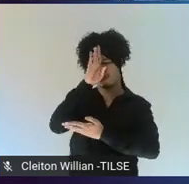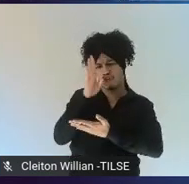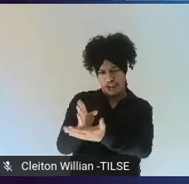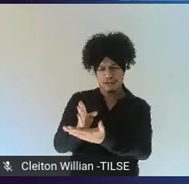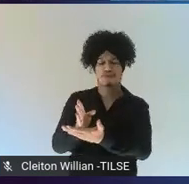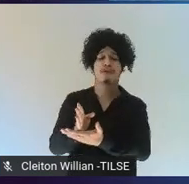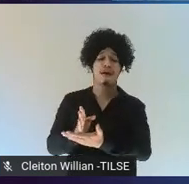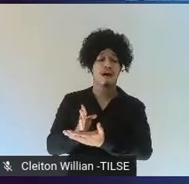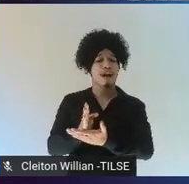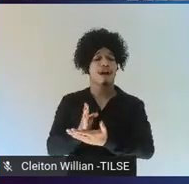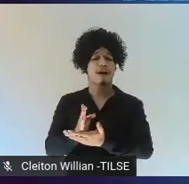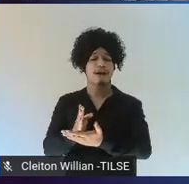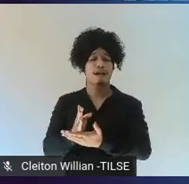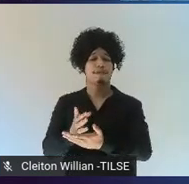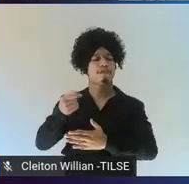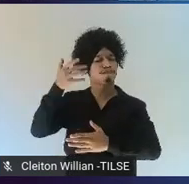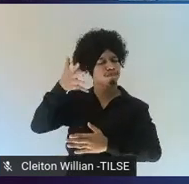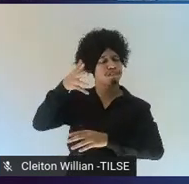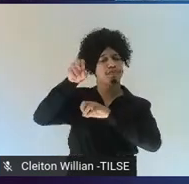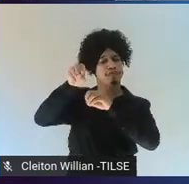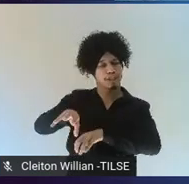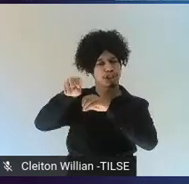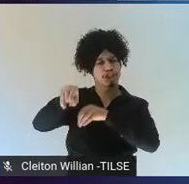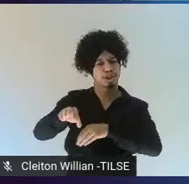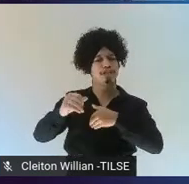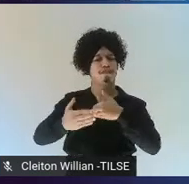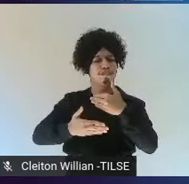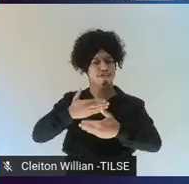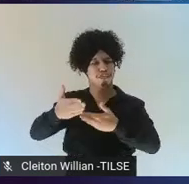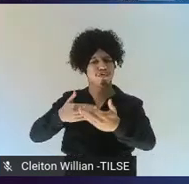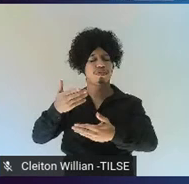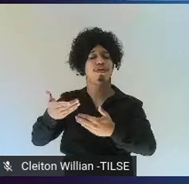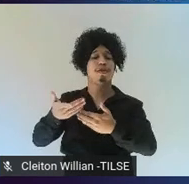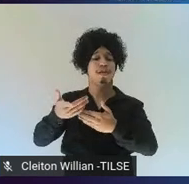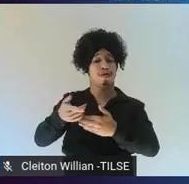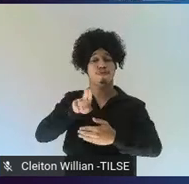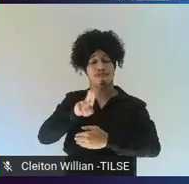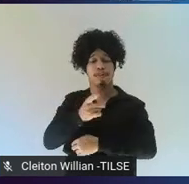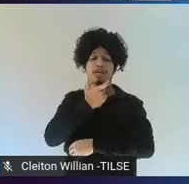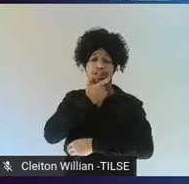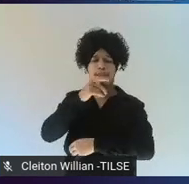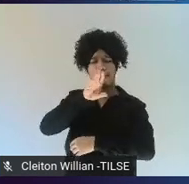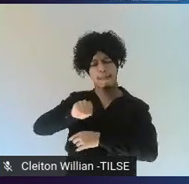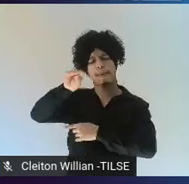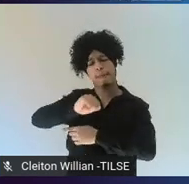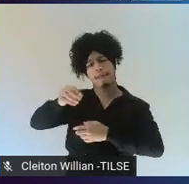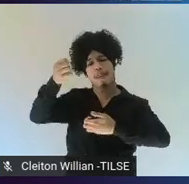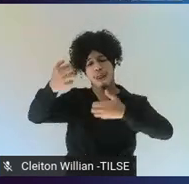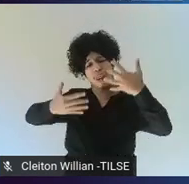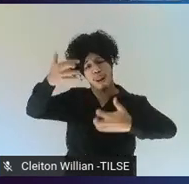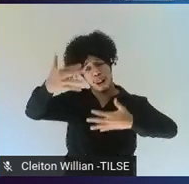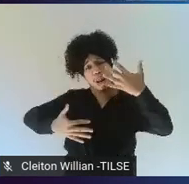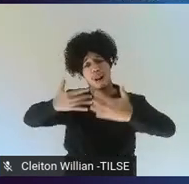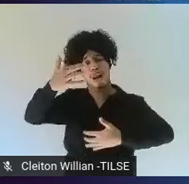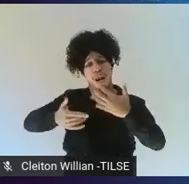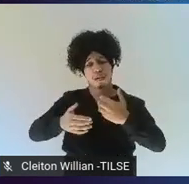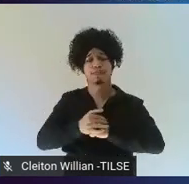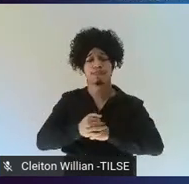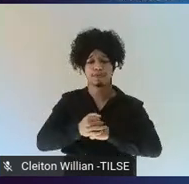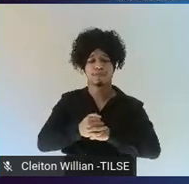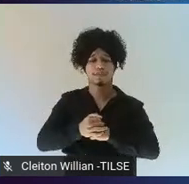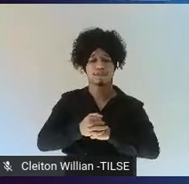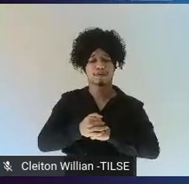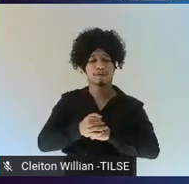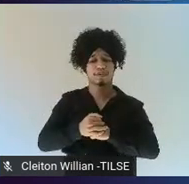that they attended on doing EMI. And that's how they were prepared for the instructional part of doing EMI. And